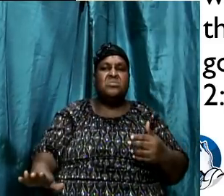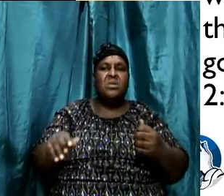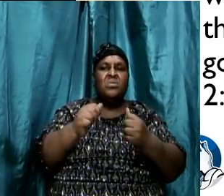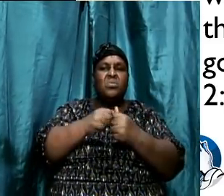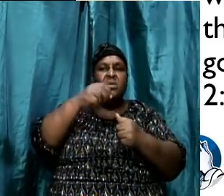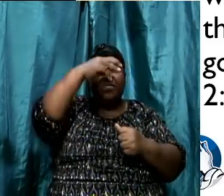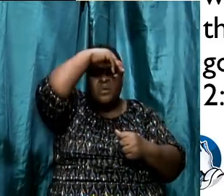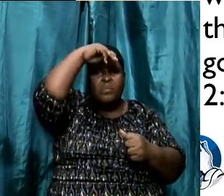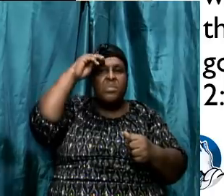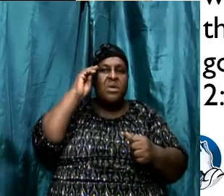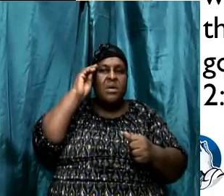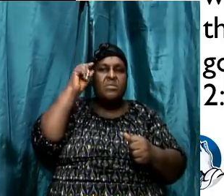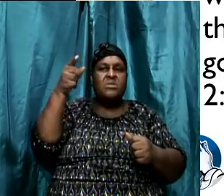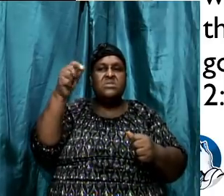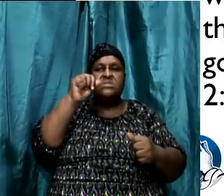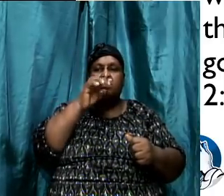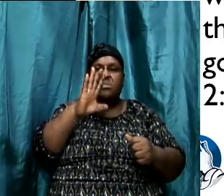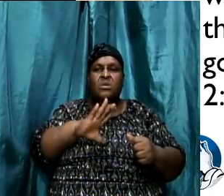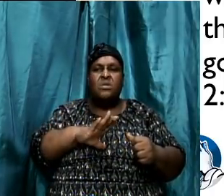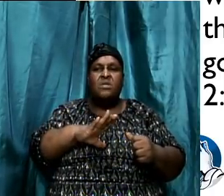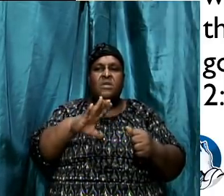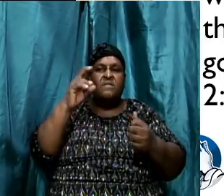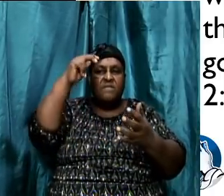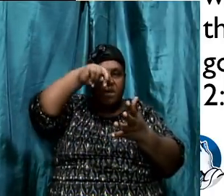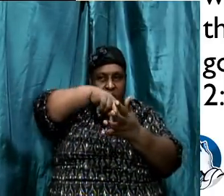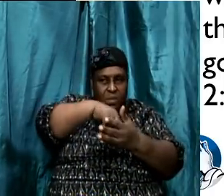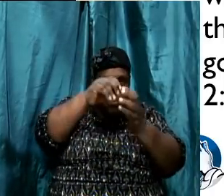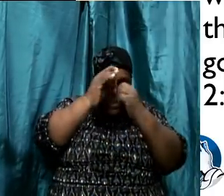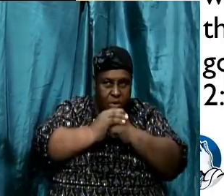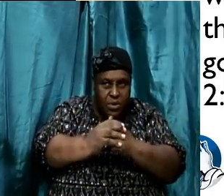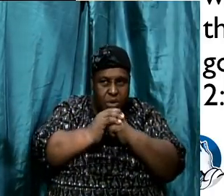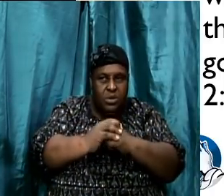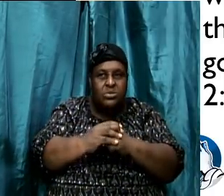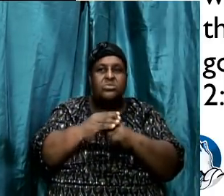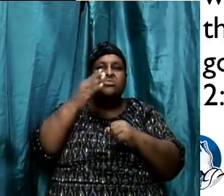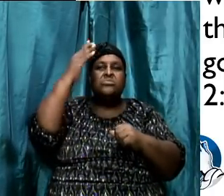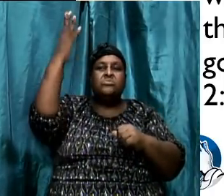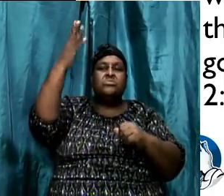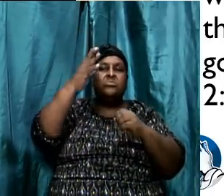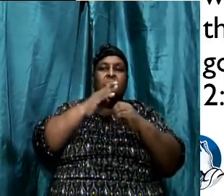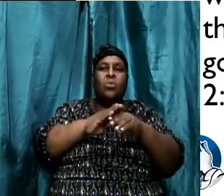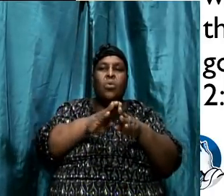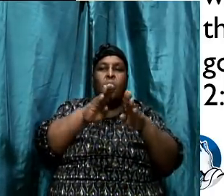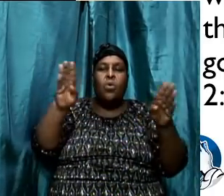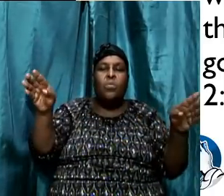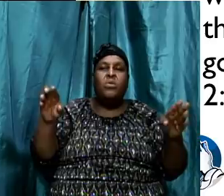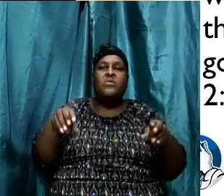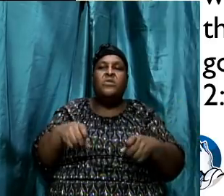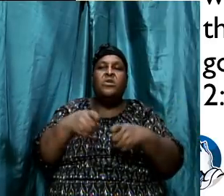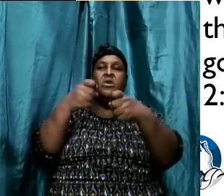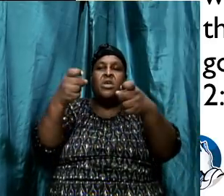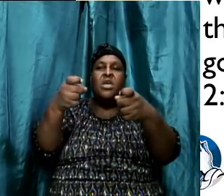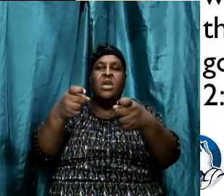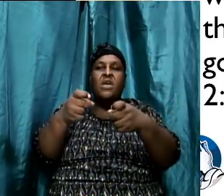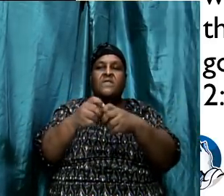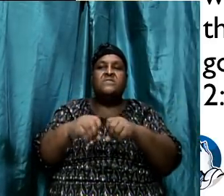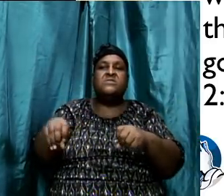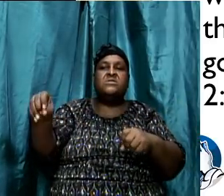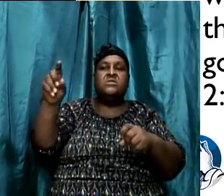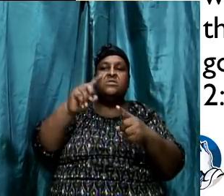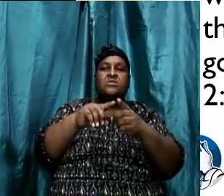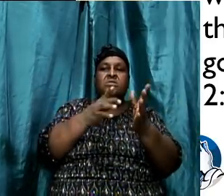Mary his mother, and fell down and worshipped him. And when they had opened their treasures, they presented gifts to him,